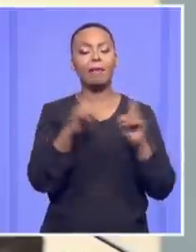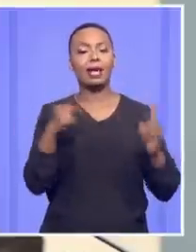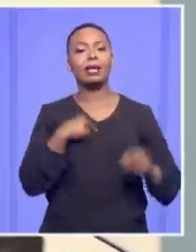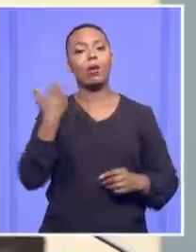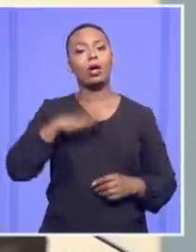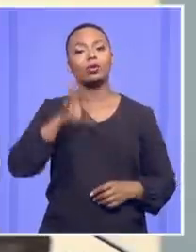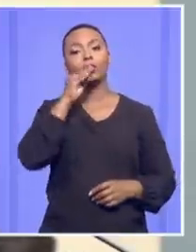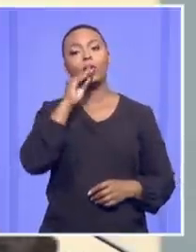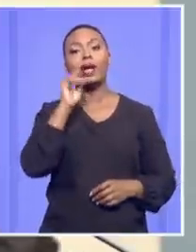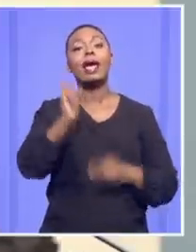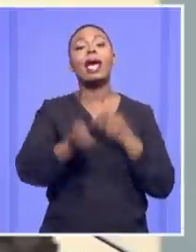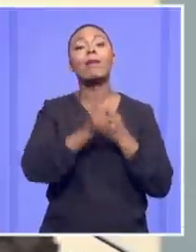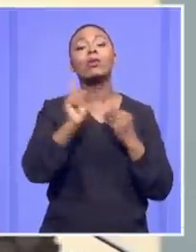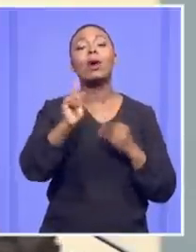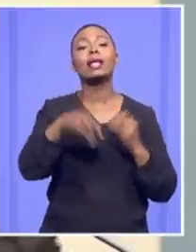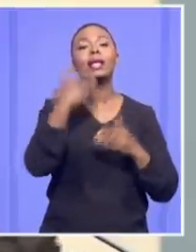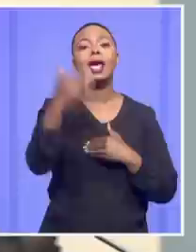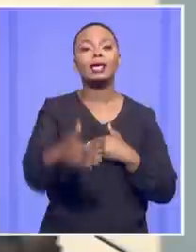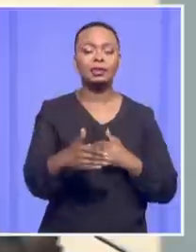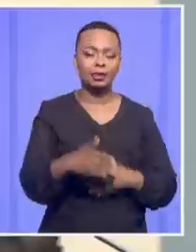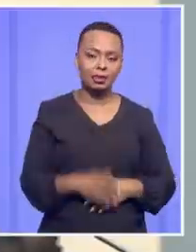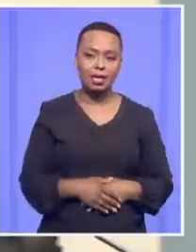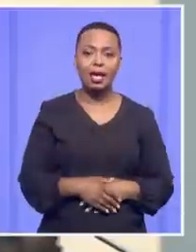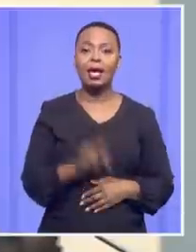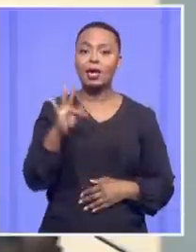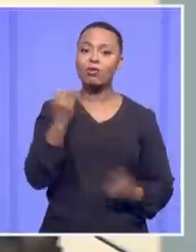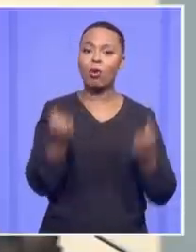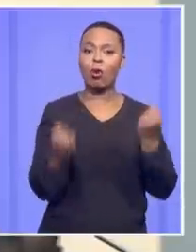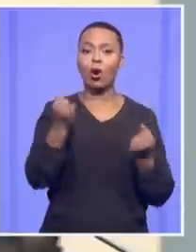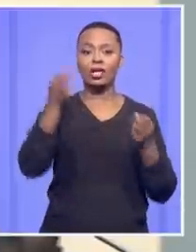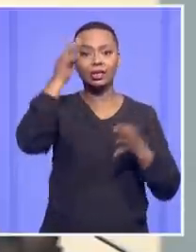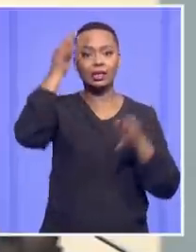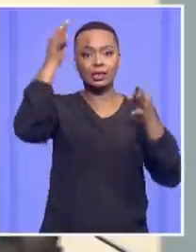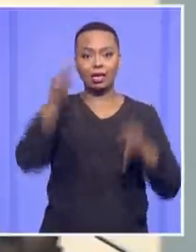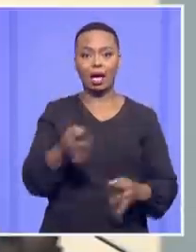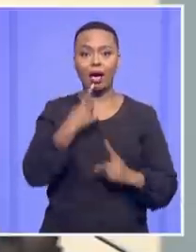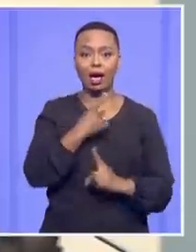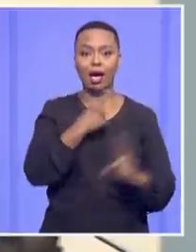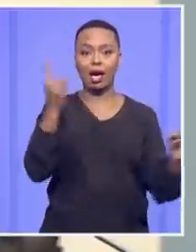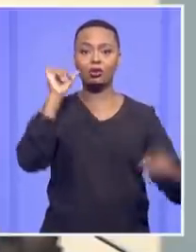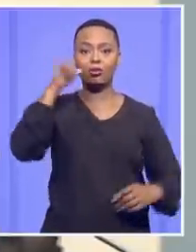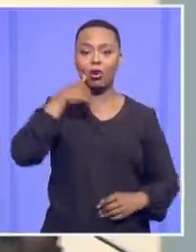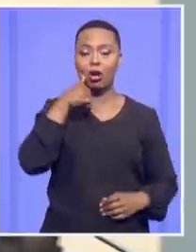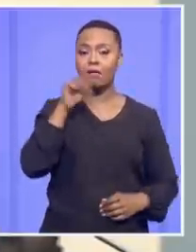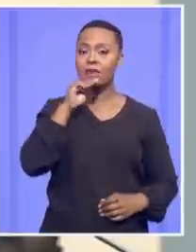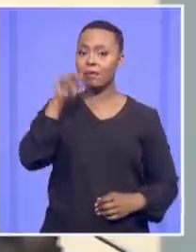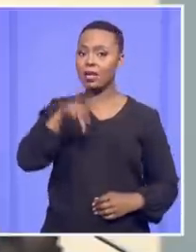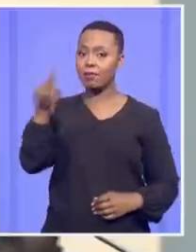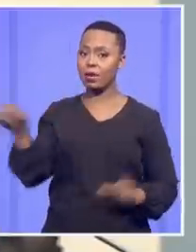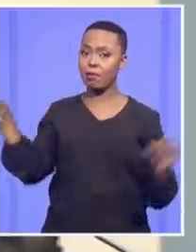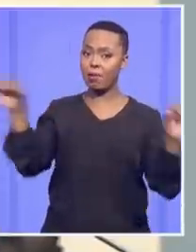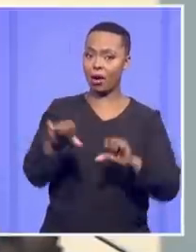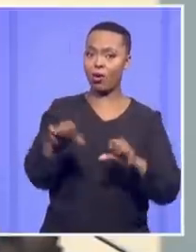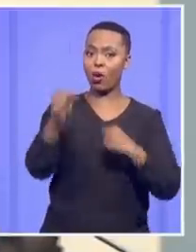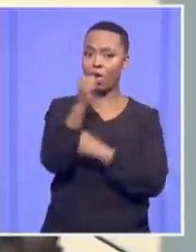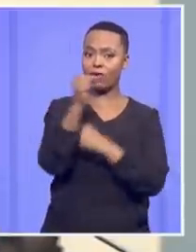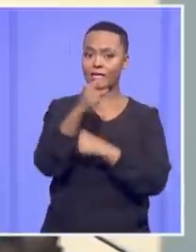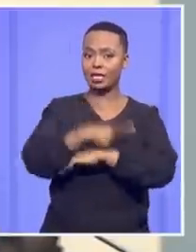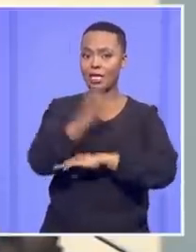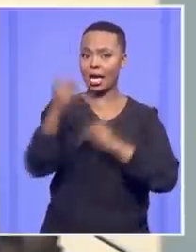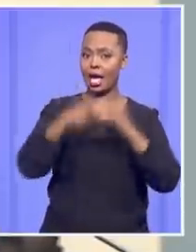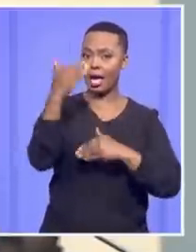what happens next. And what happens next is if this Court delivers its judgment tomorrow, does the Public Protector get back into office the day after?